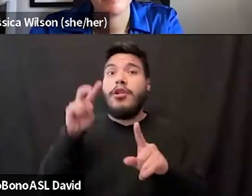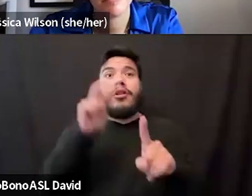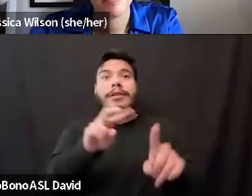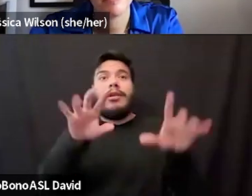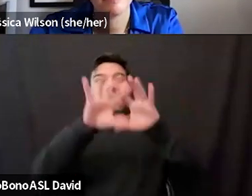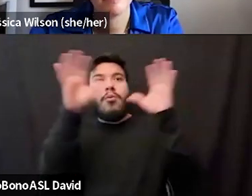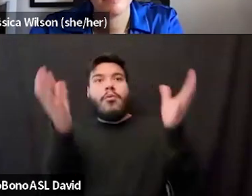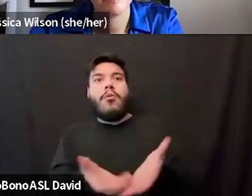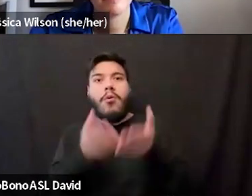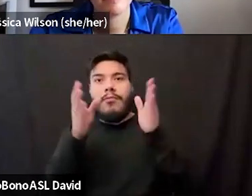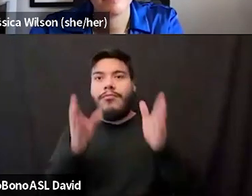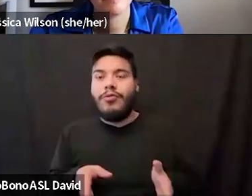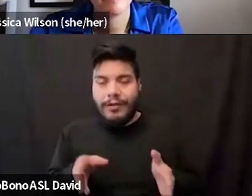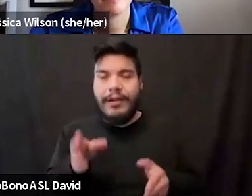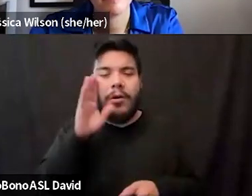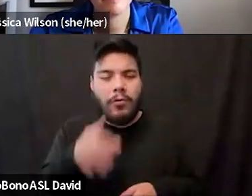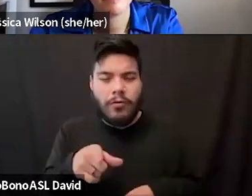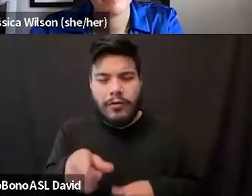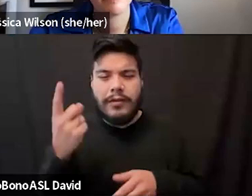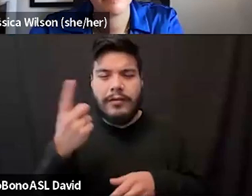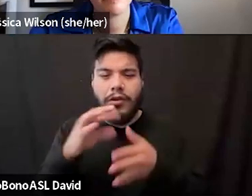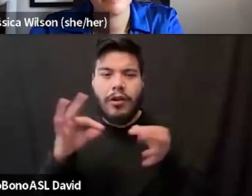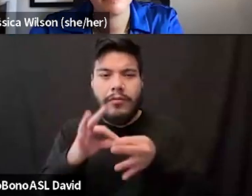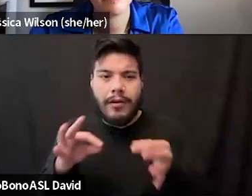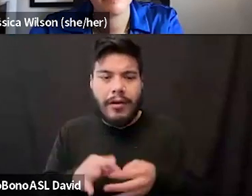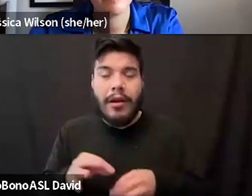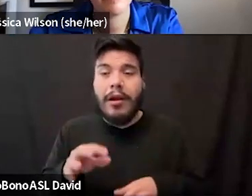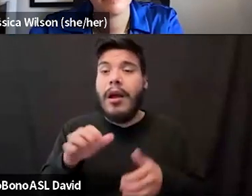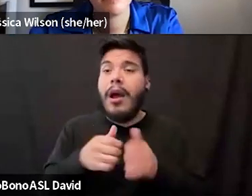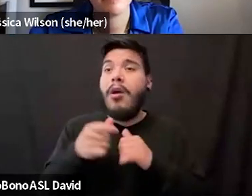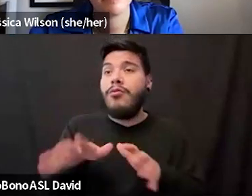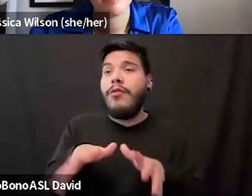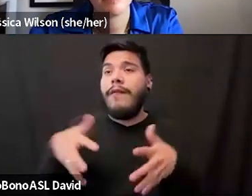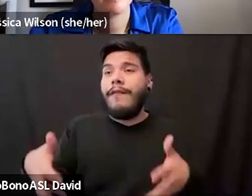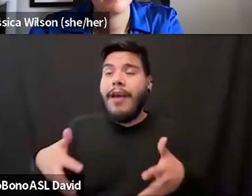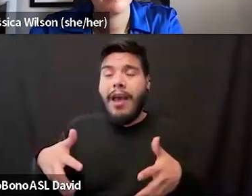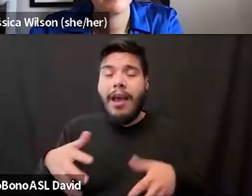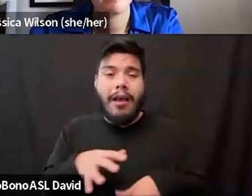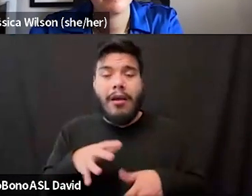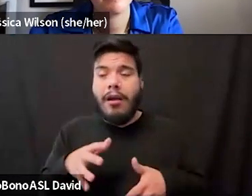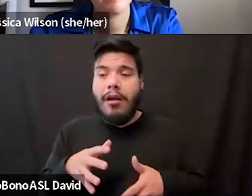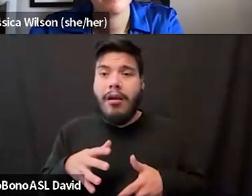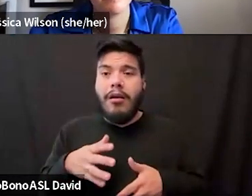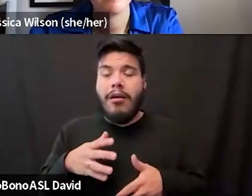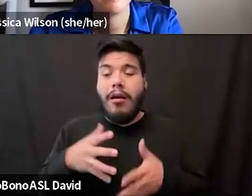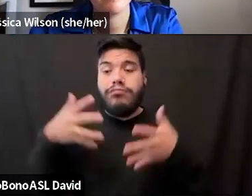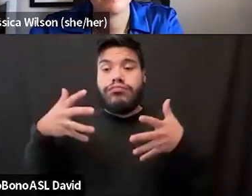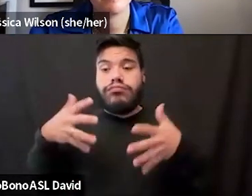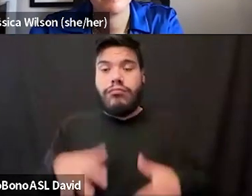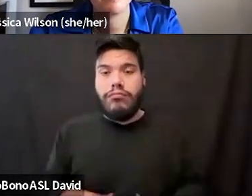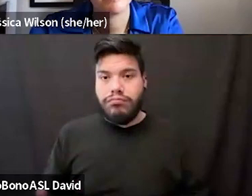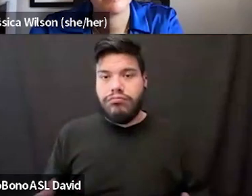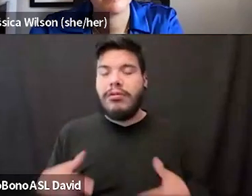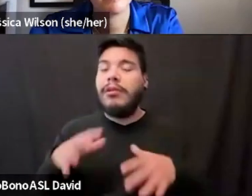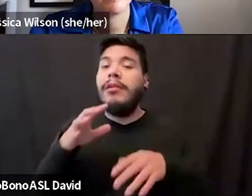like, I know somebody in the comments were talking about like the way your fat is distributed, you know, and all of these different things. And so like,